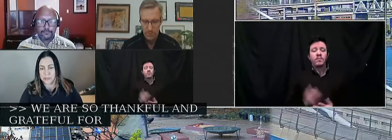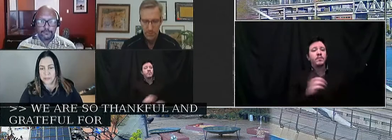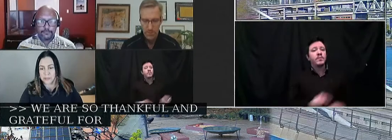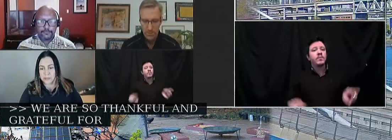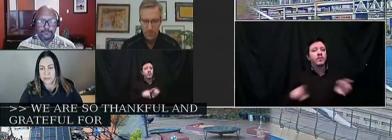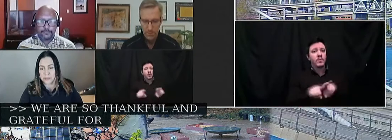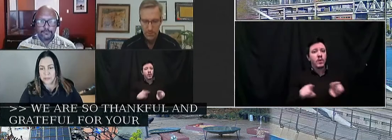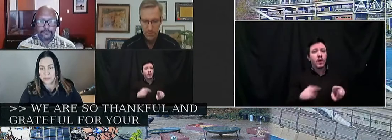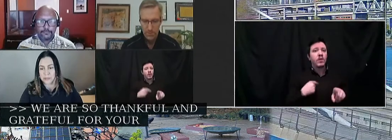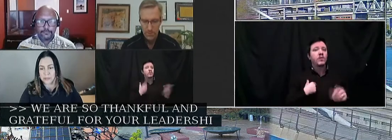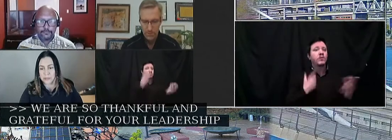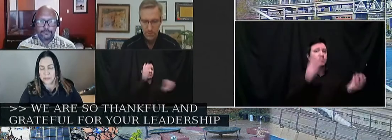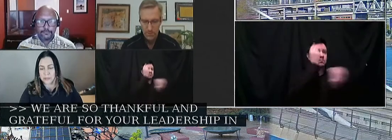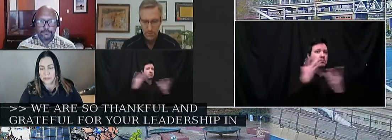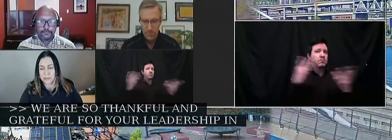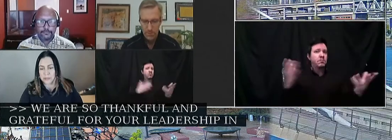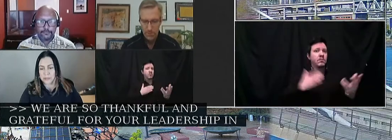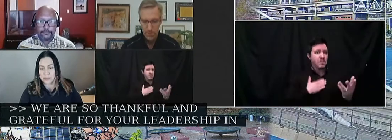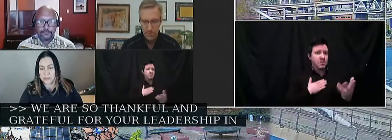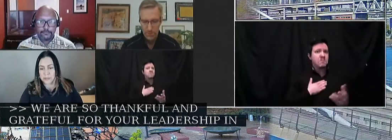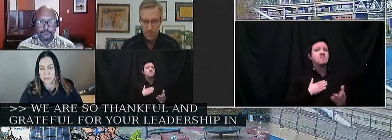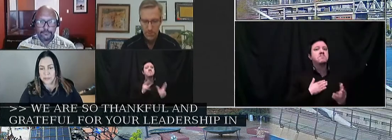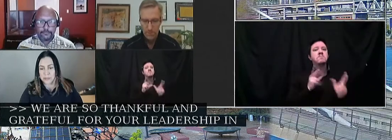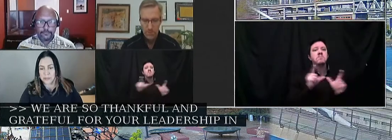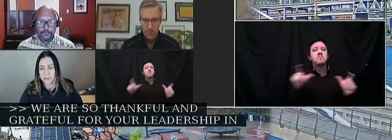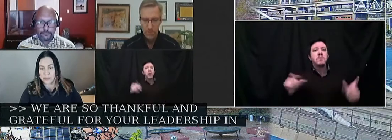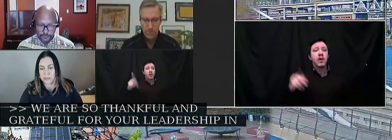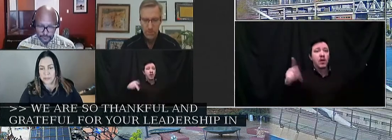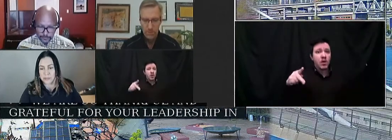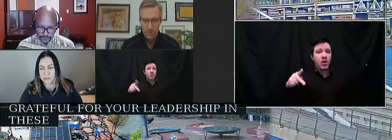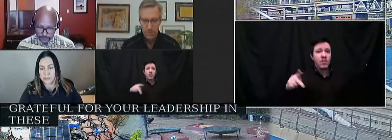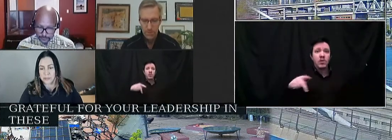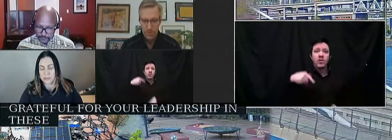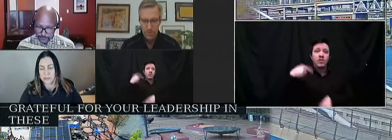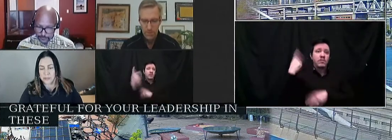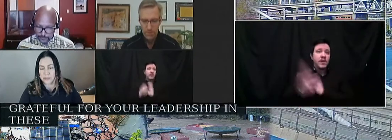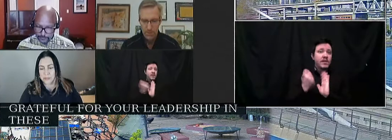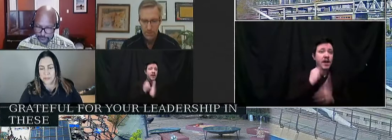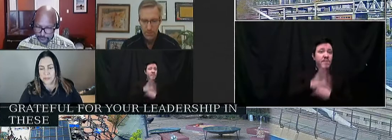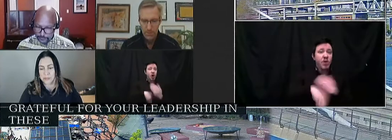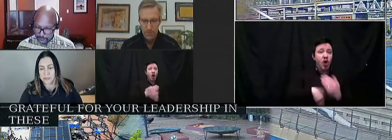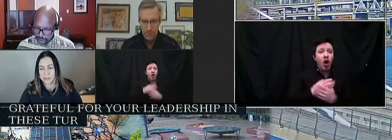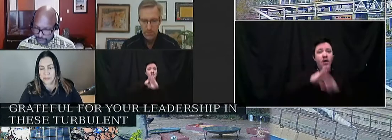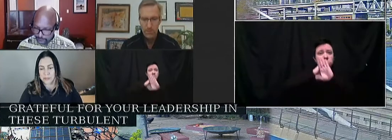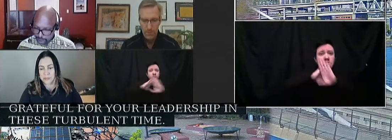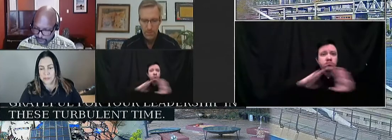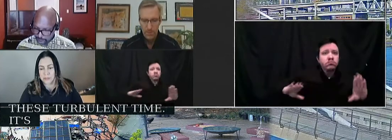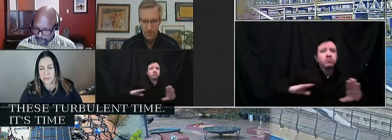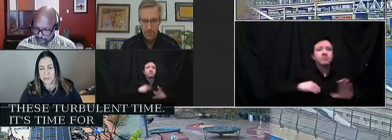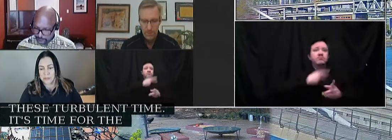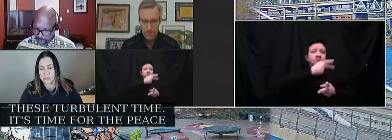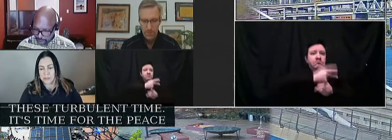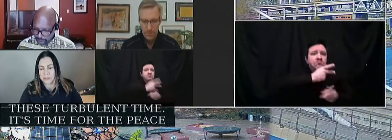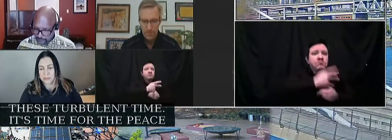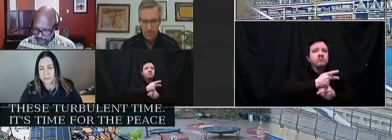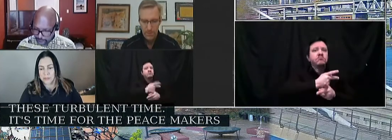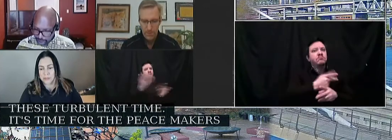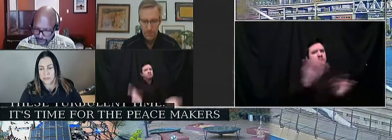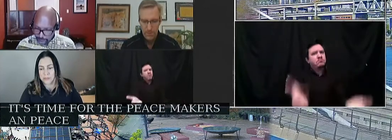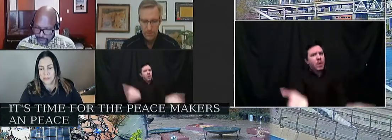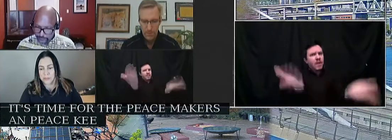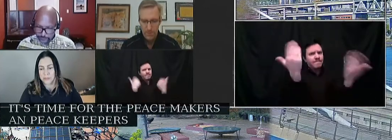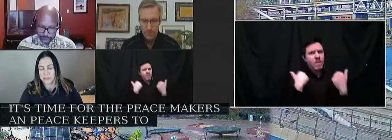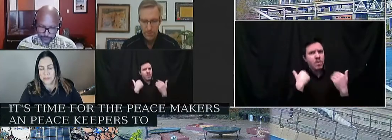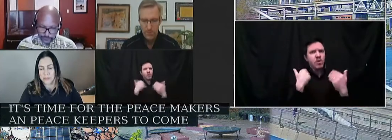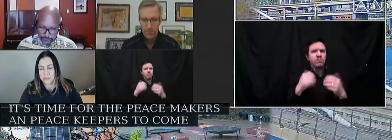to my fellow Portlanders that it's time for all of the peacemakers and peacekeepers to come forward and